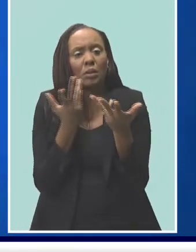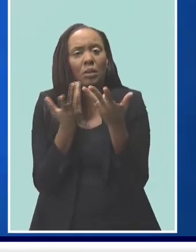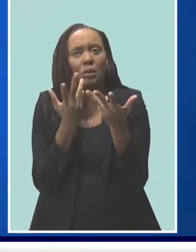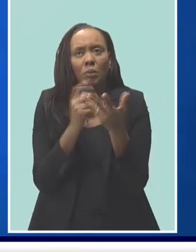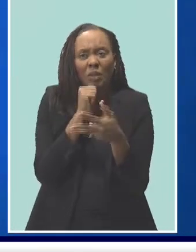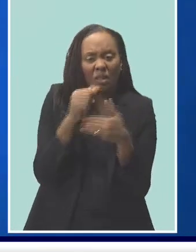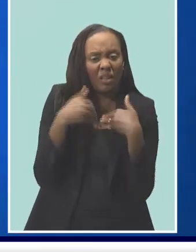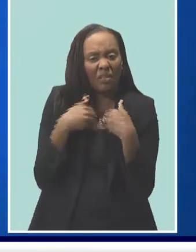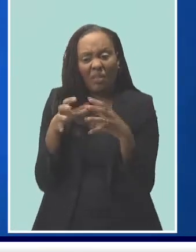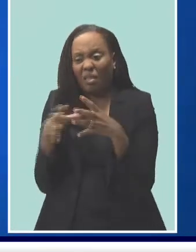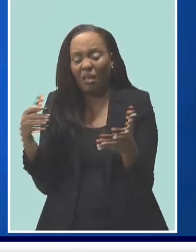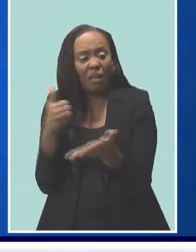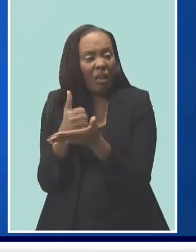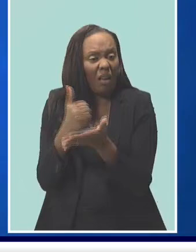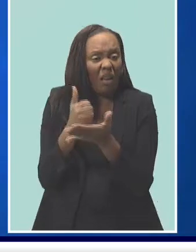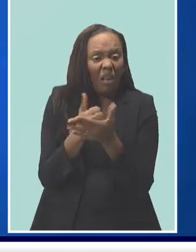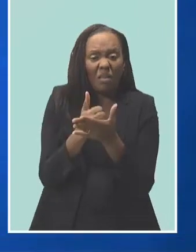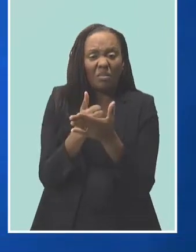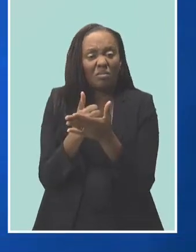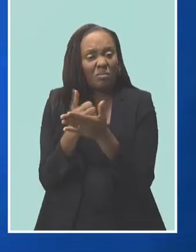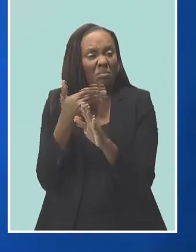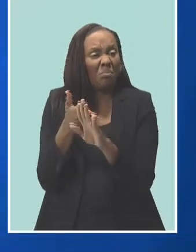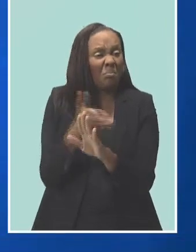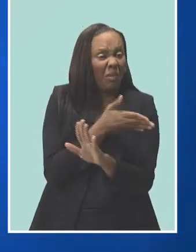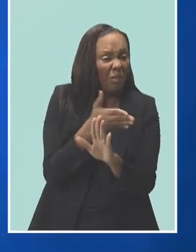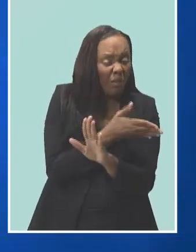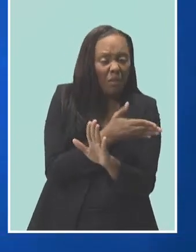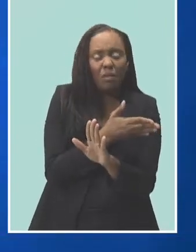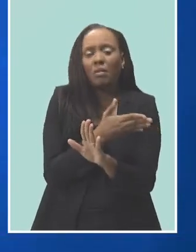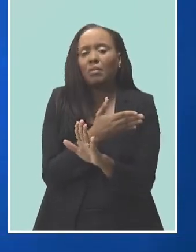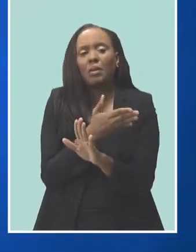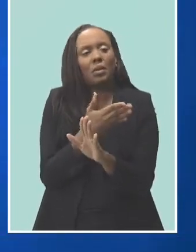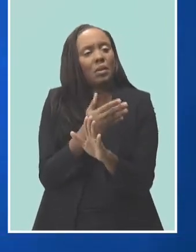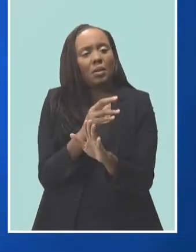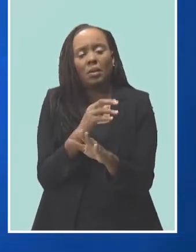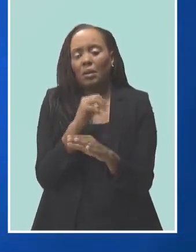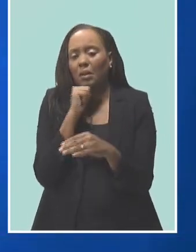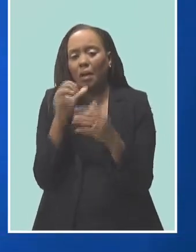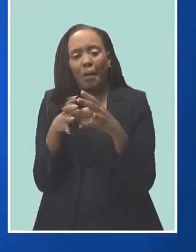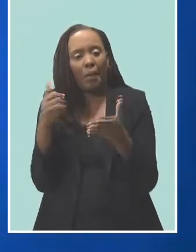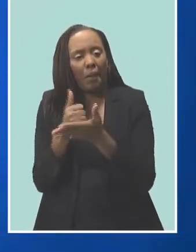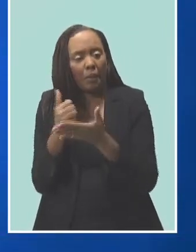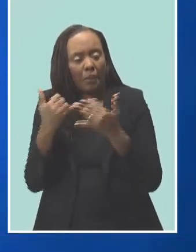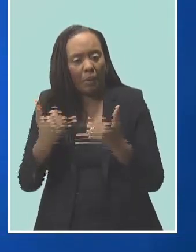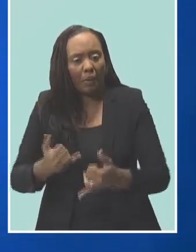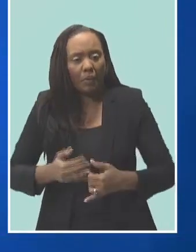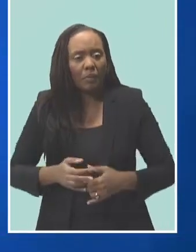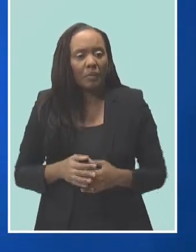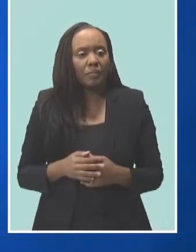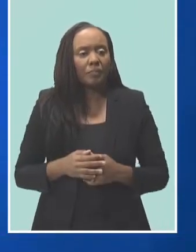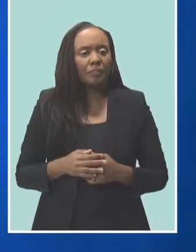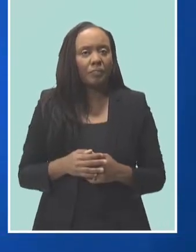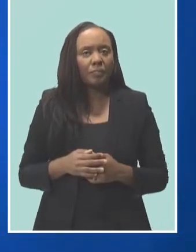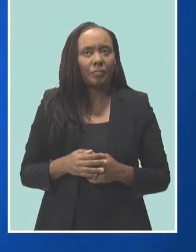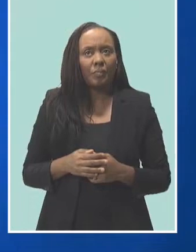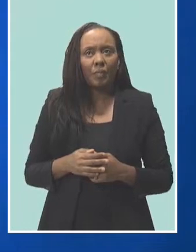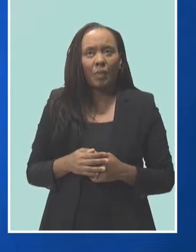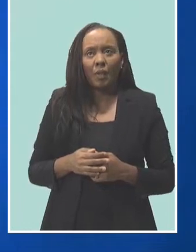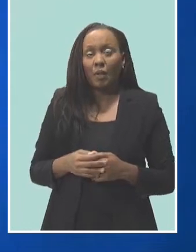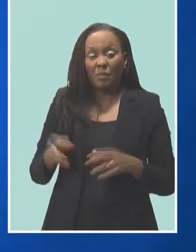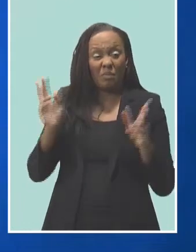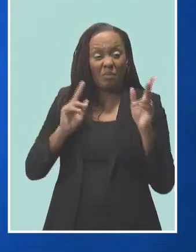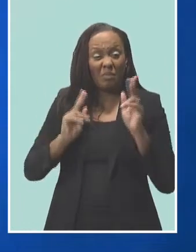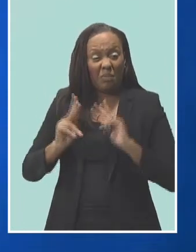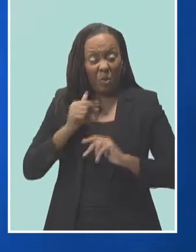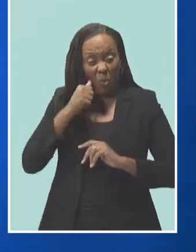of help that we would have been getting before. With the COVID-19 lockdown still in effect, the demand for those bundles has increased